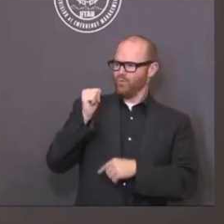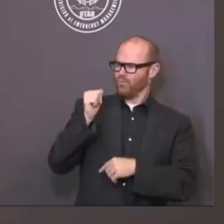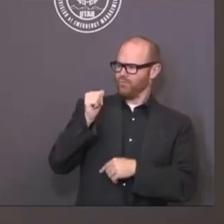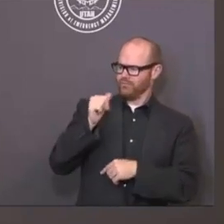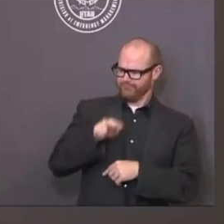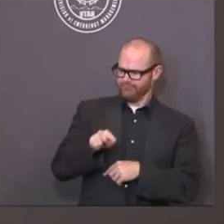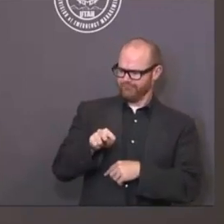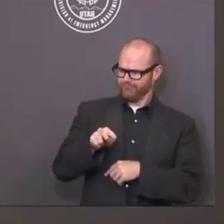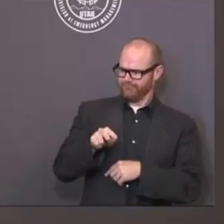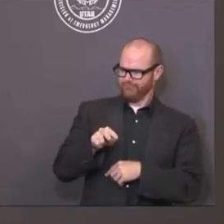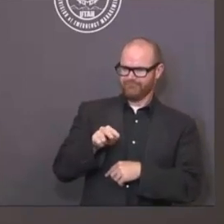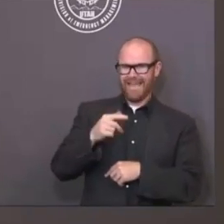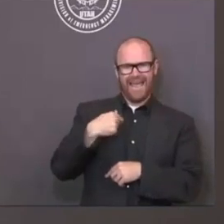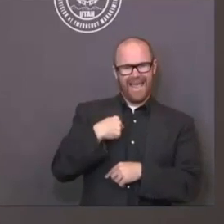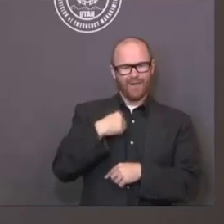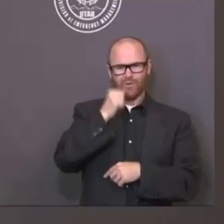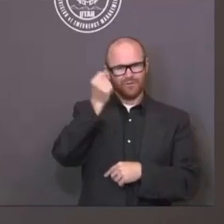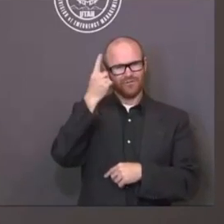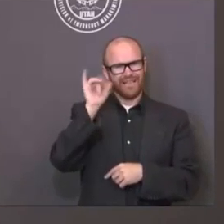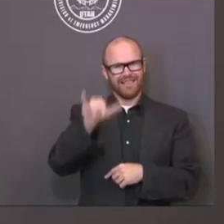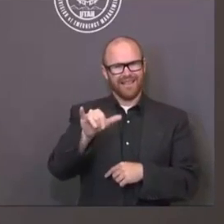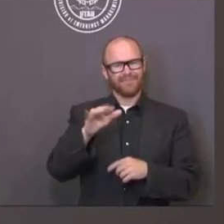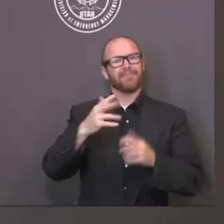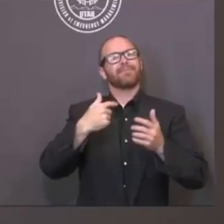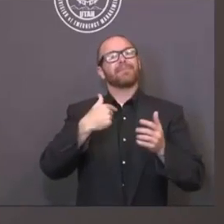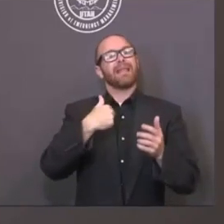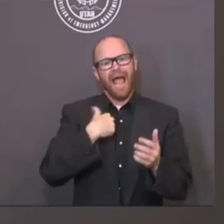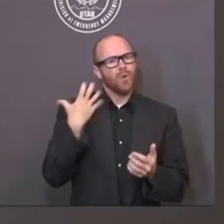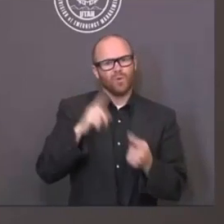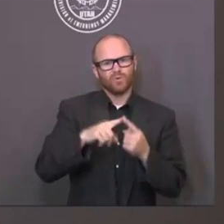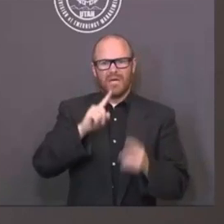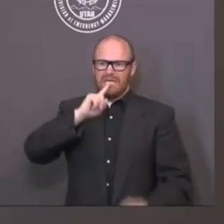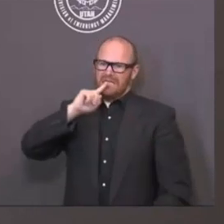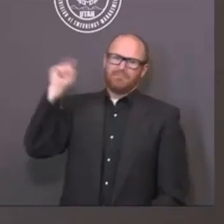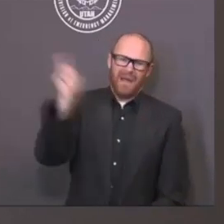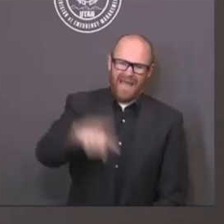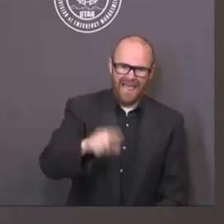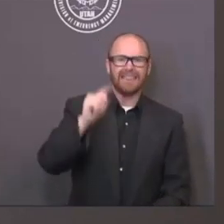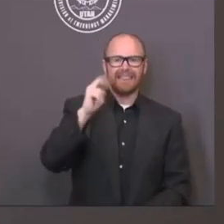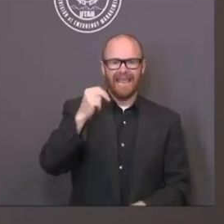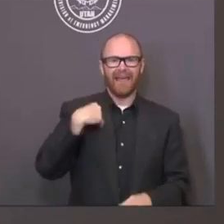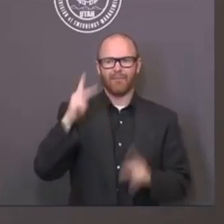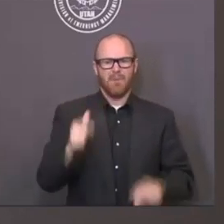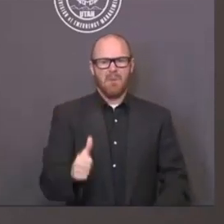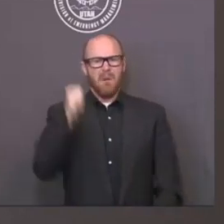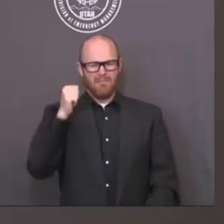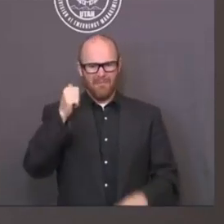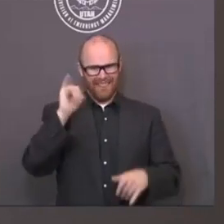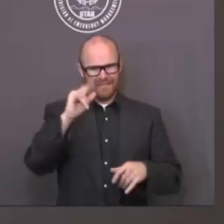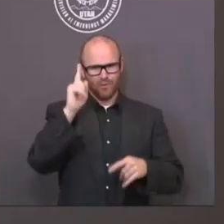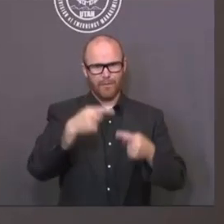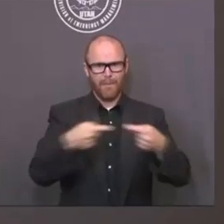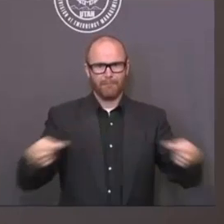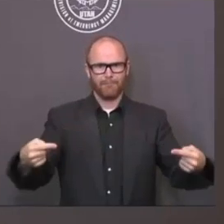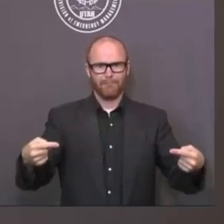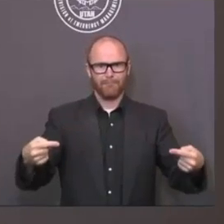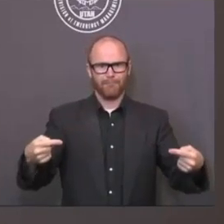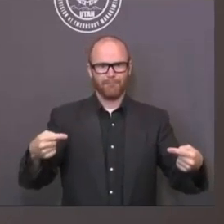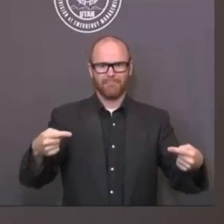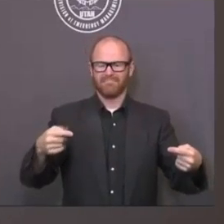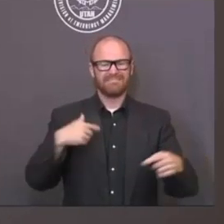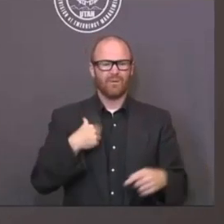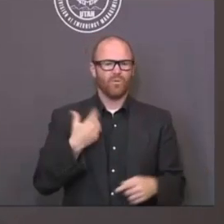control our destiny without having government come in and mandate. And so I'm going to try that first and we'll see what happens.